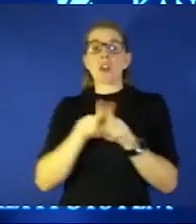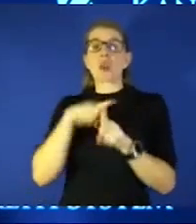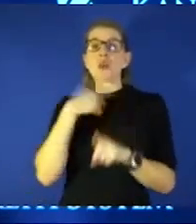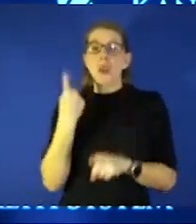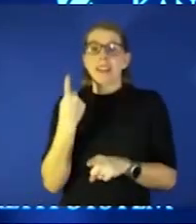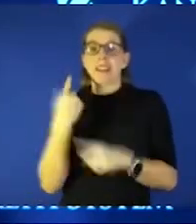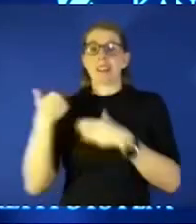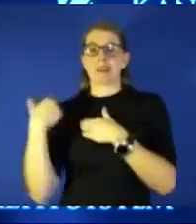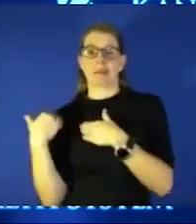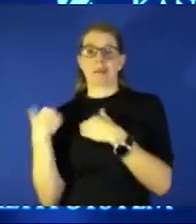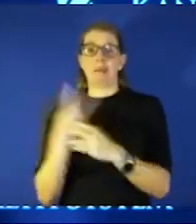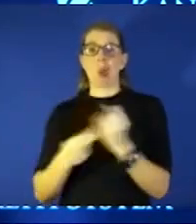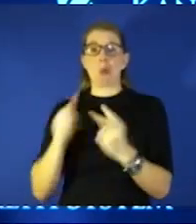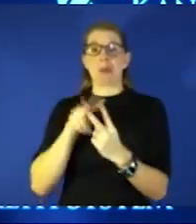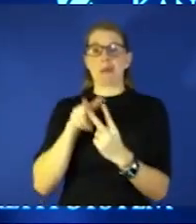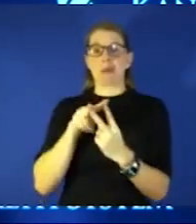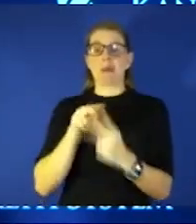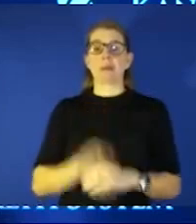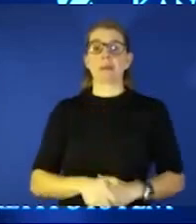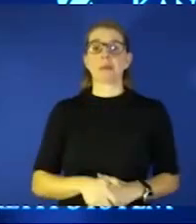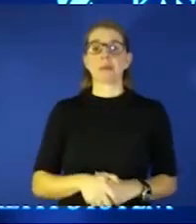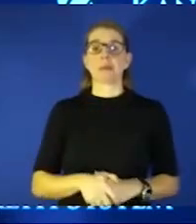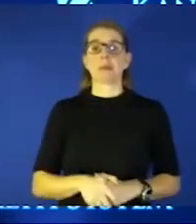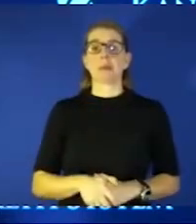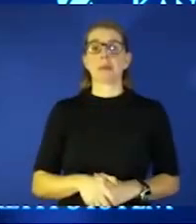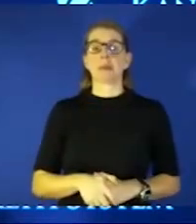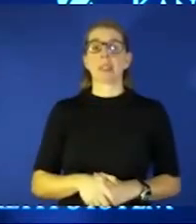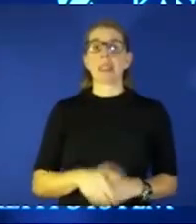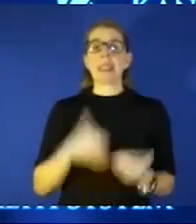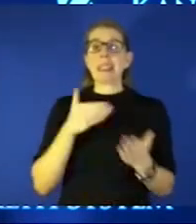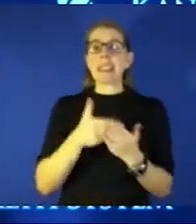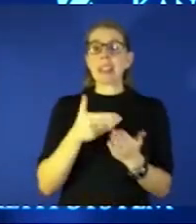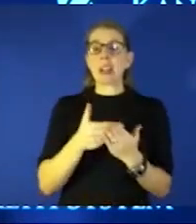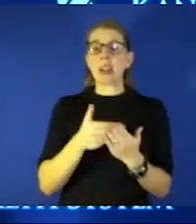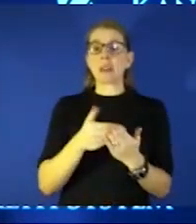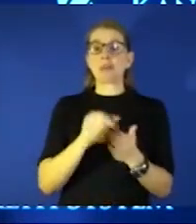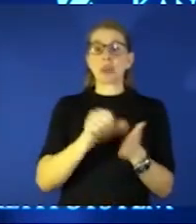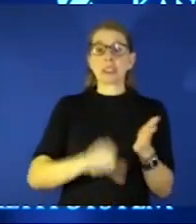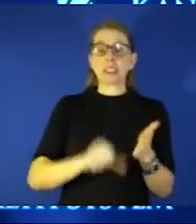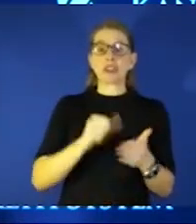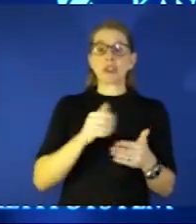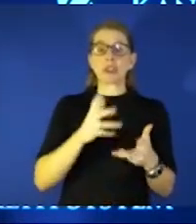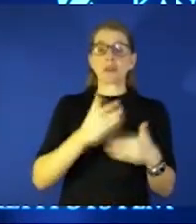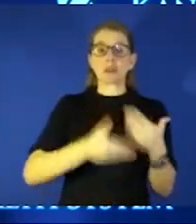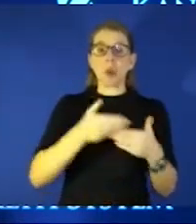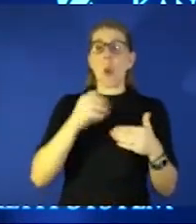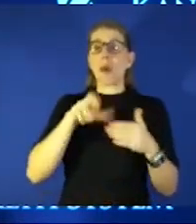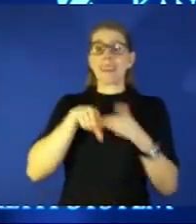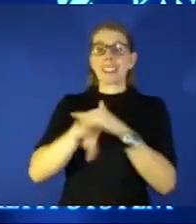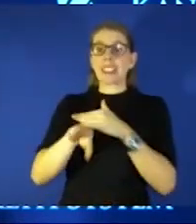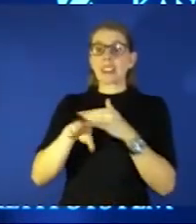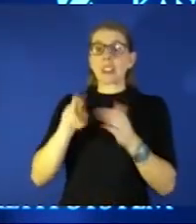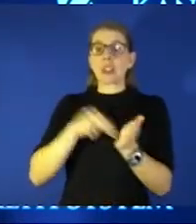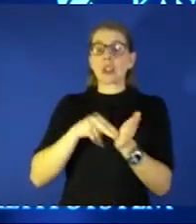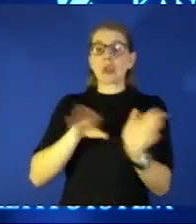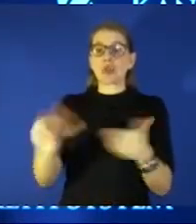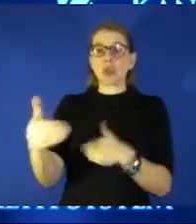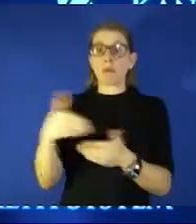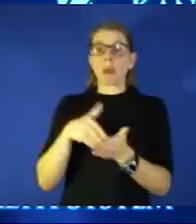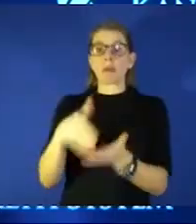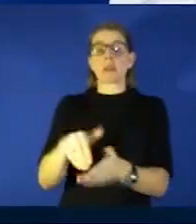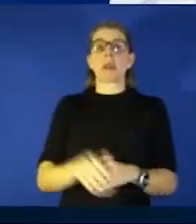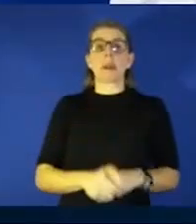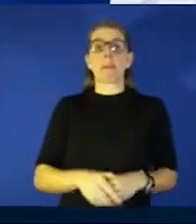on right around these procedures the aerosolized procedures and being in these patients rooms all the time Caitlin do people still